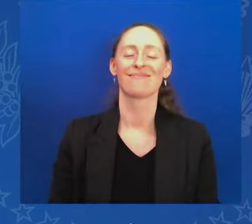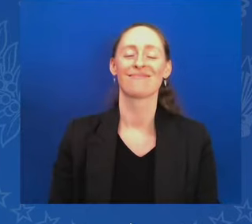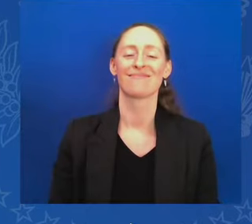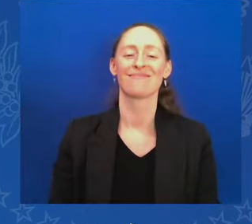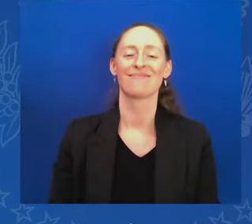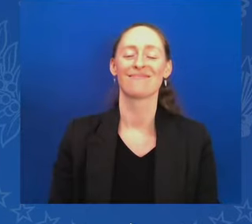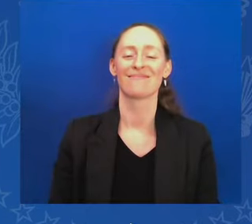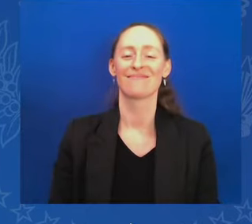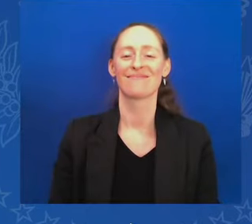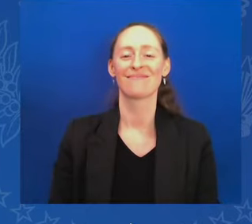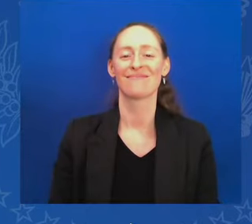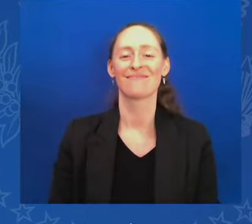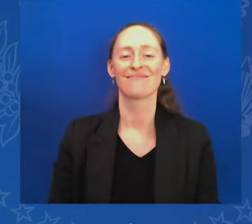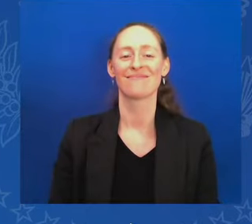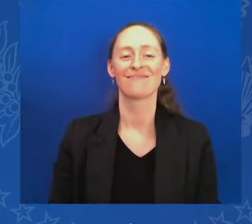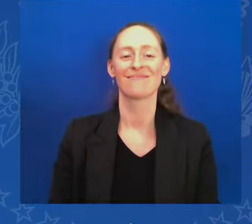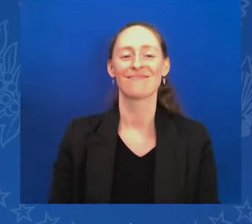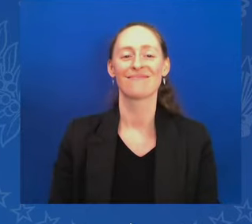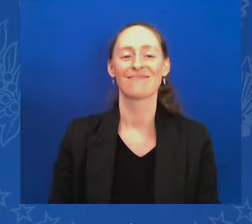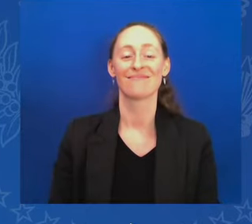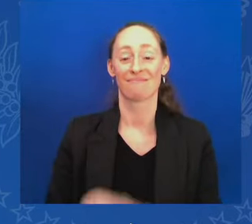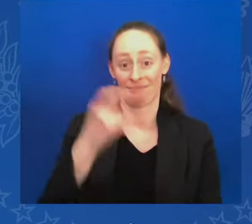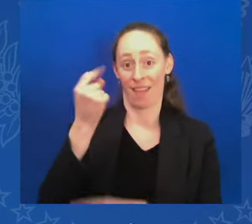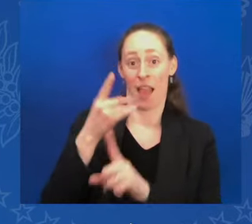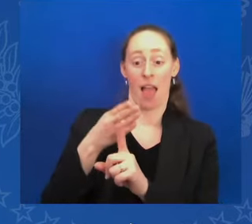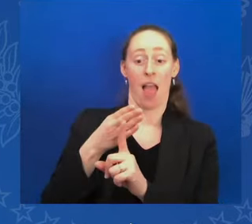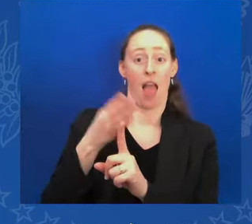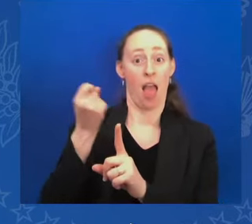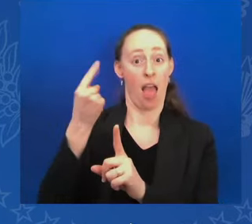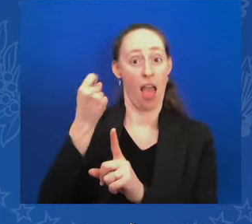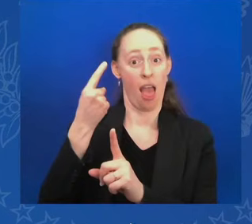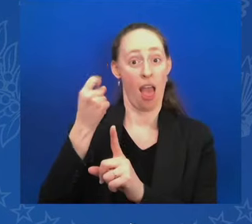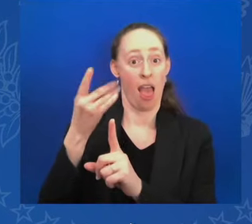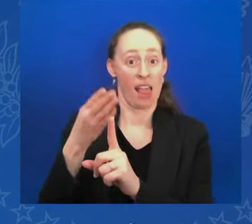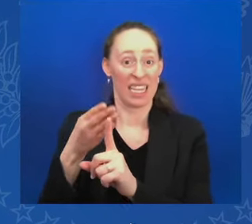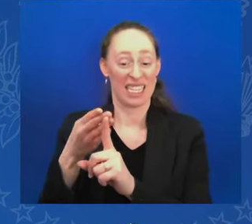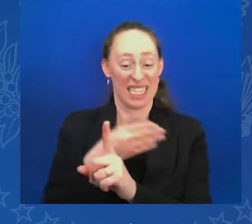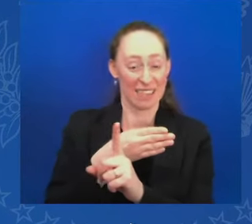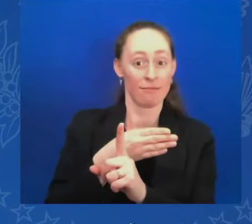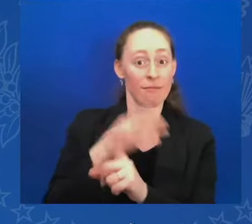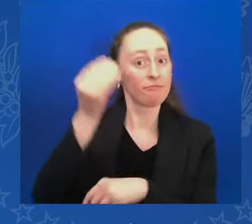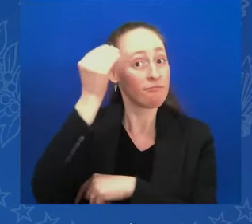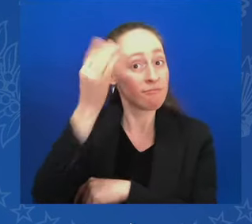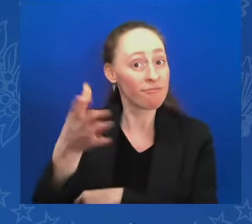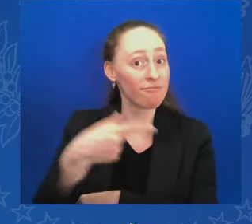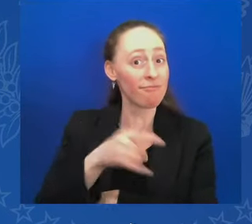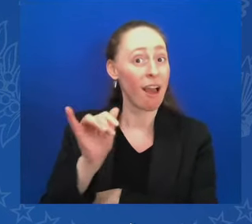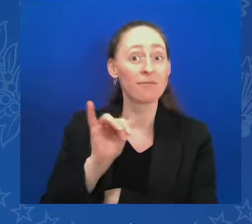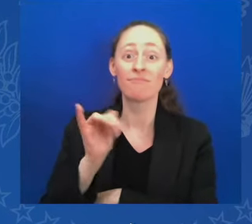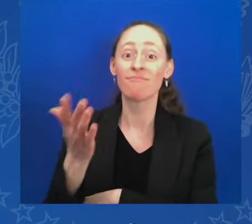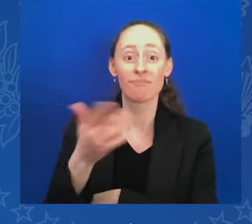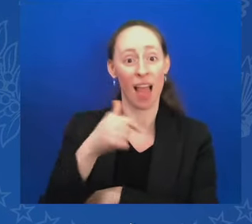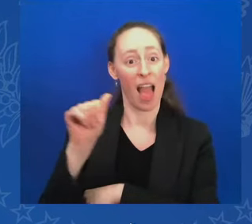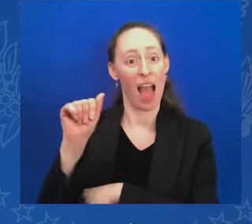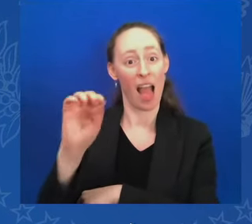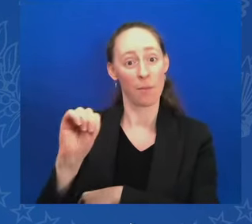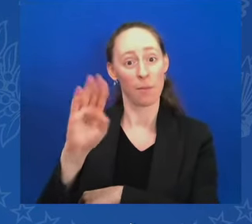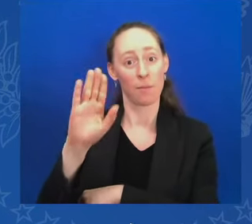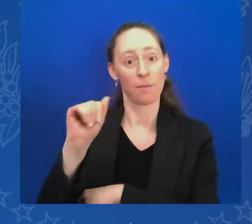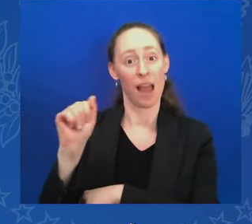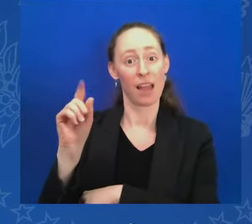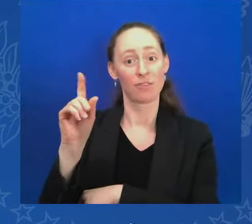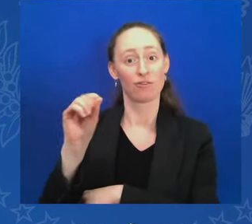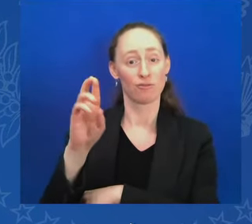But before that, she was an ambassador in the Biden-Obama, the Obama-Biden